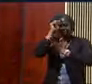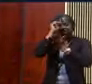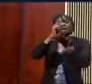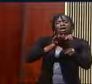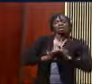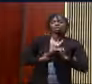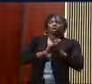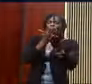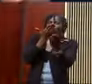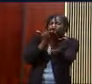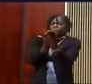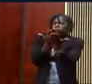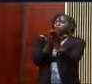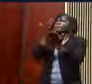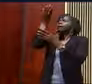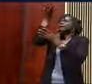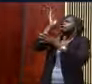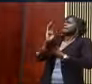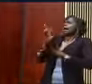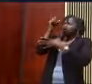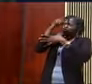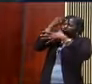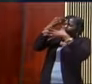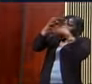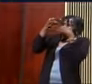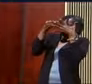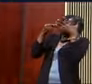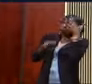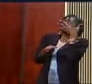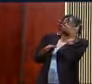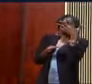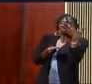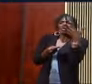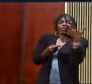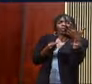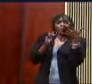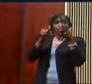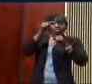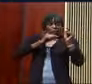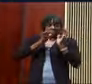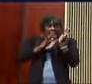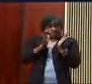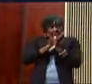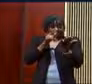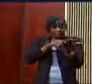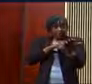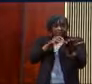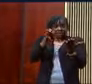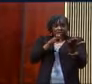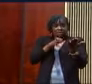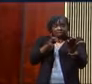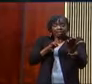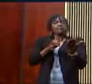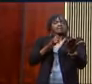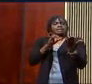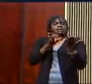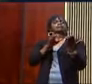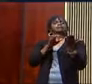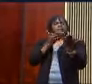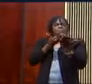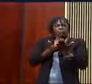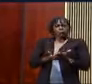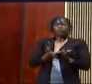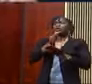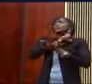affirming who God is. You know I'm in the Bible. The Bible talks about theological affirmations. The